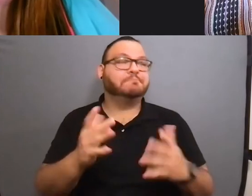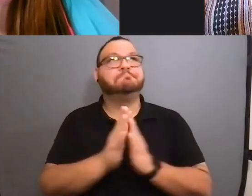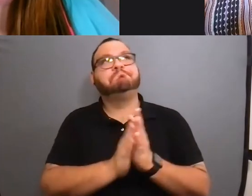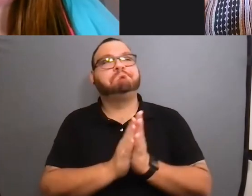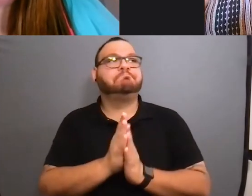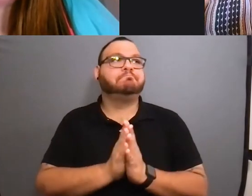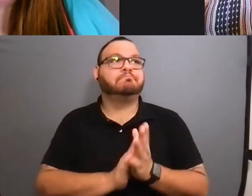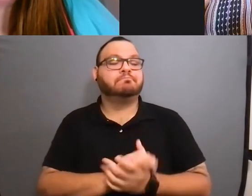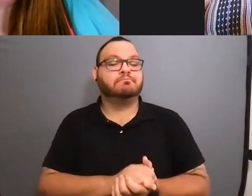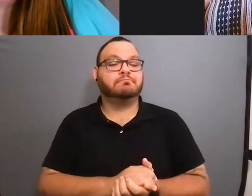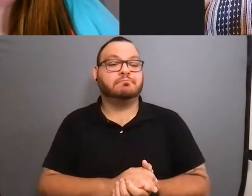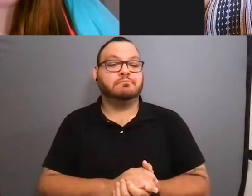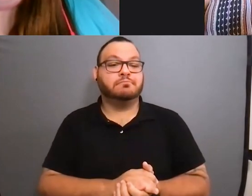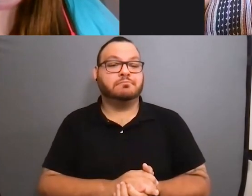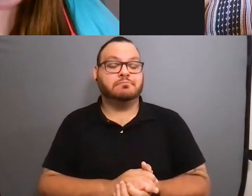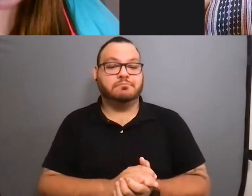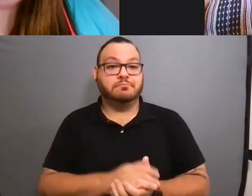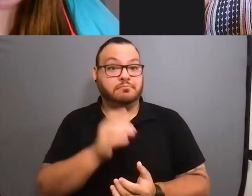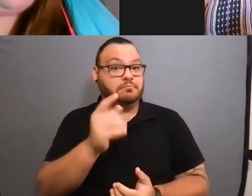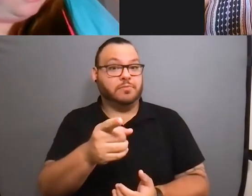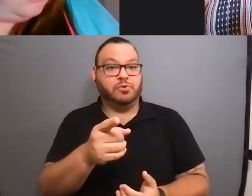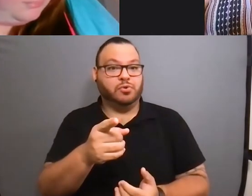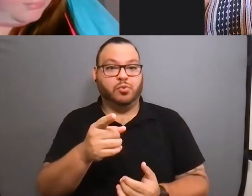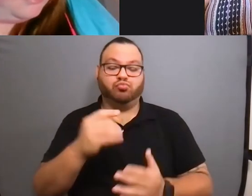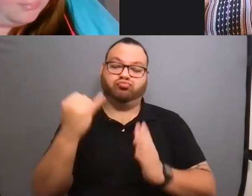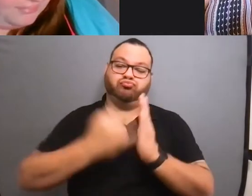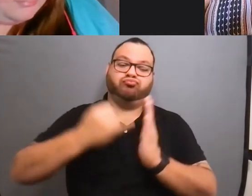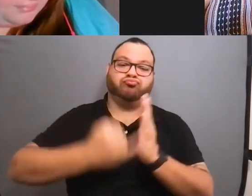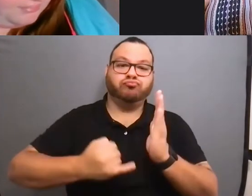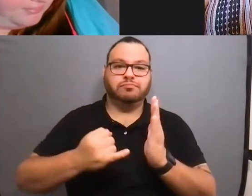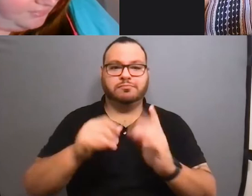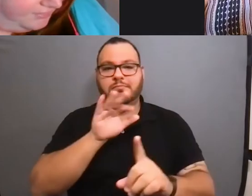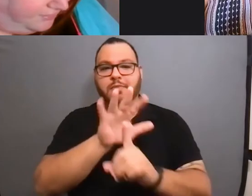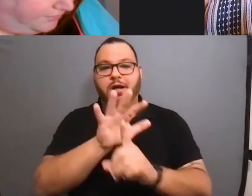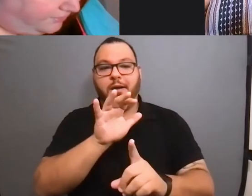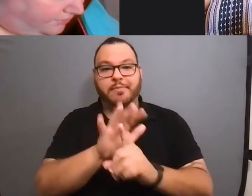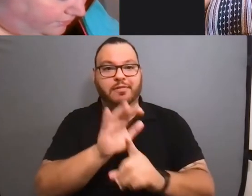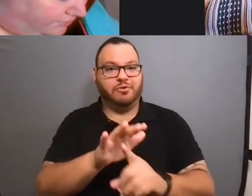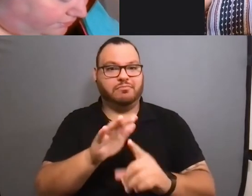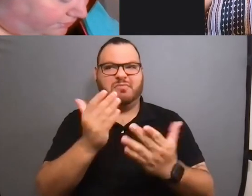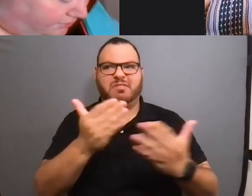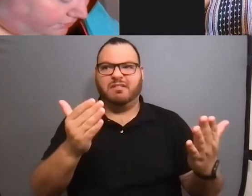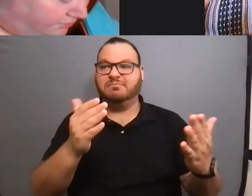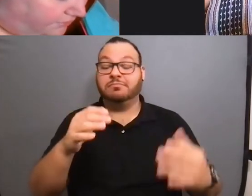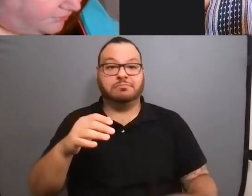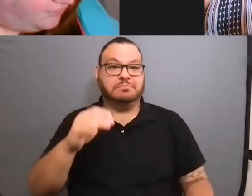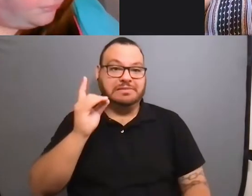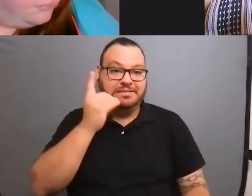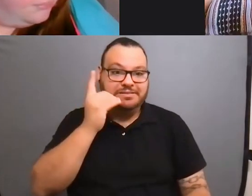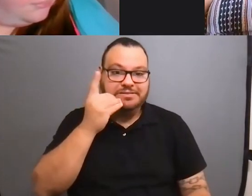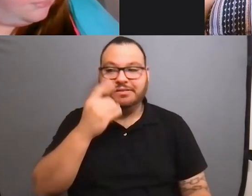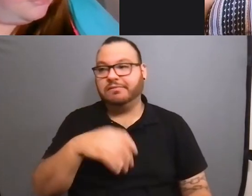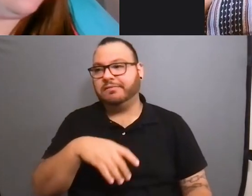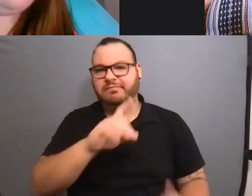draw popular culture figures, Disney characters, other kinds of characters. Um, is there a